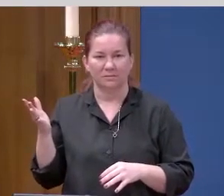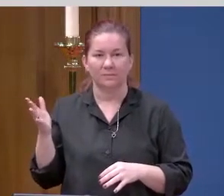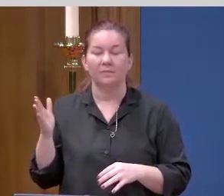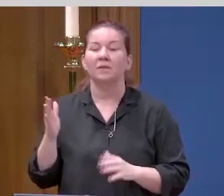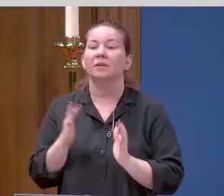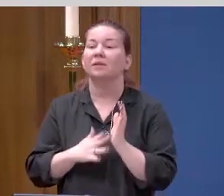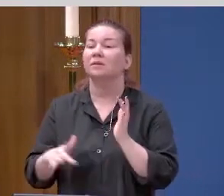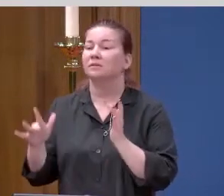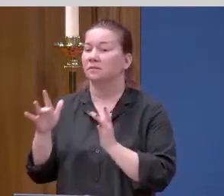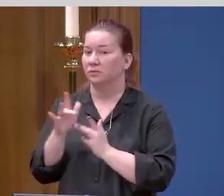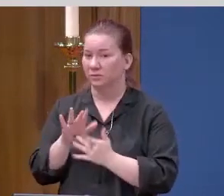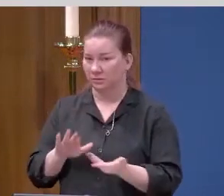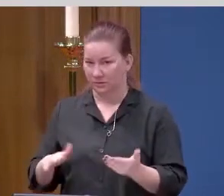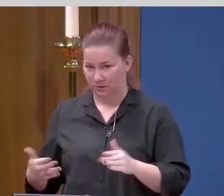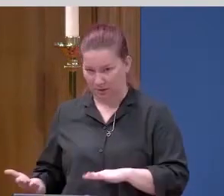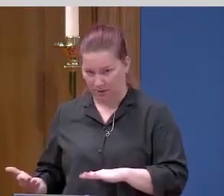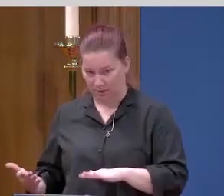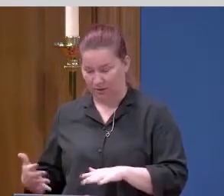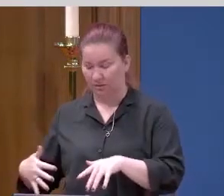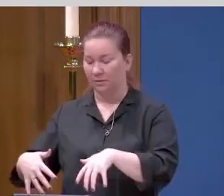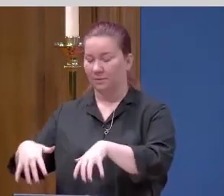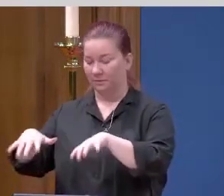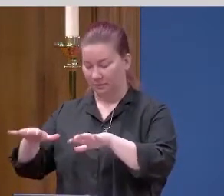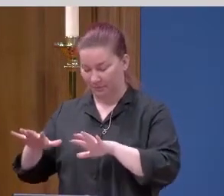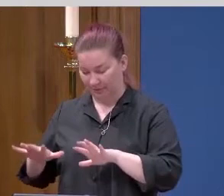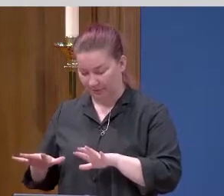Jesus died, buried.